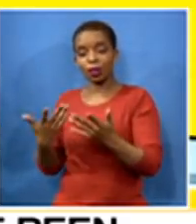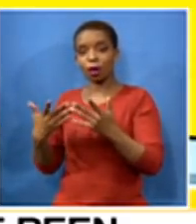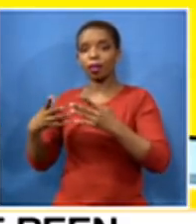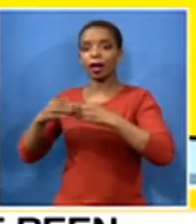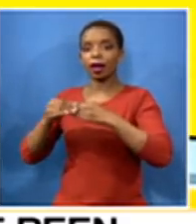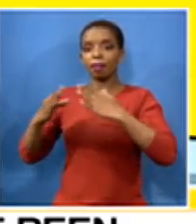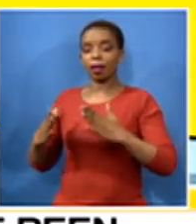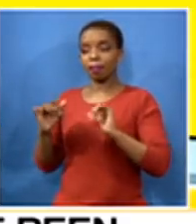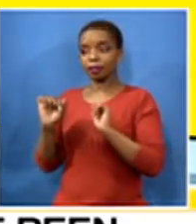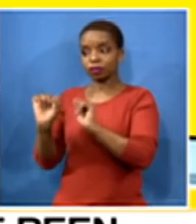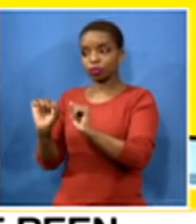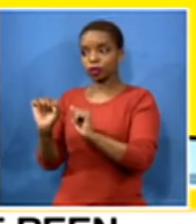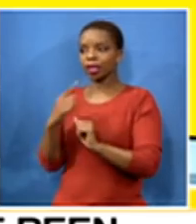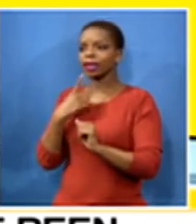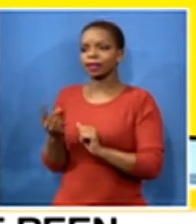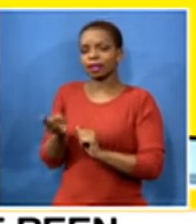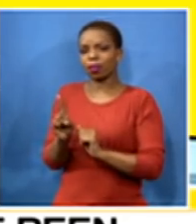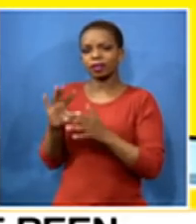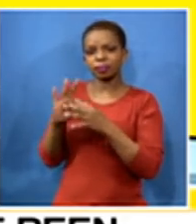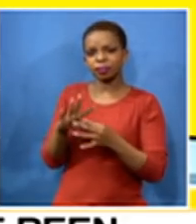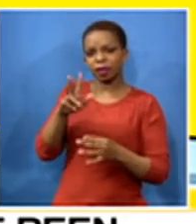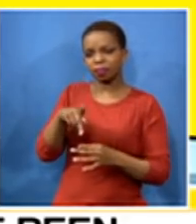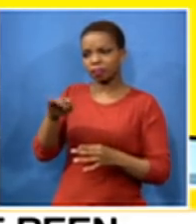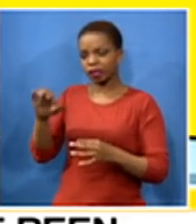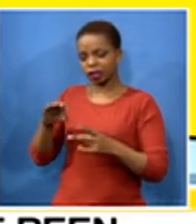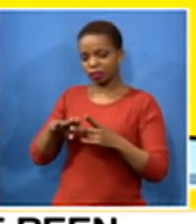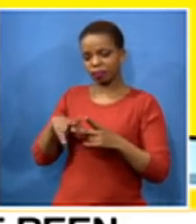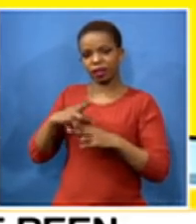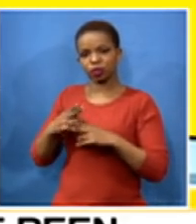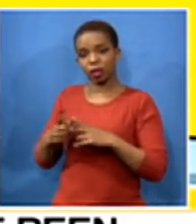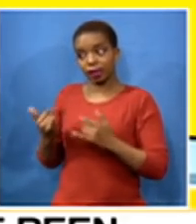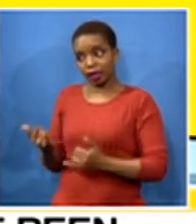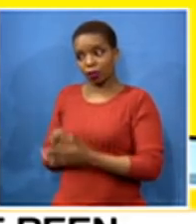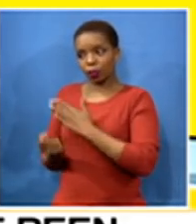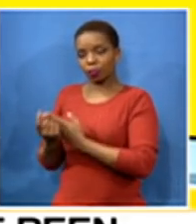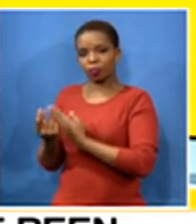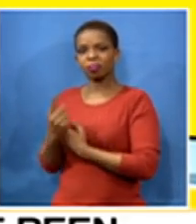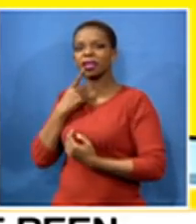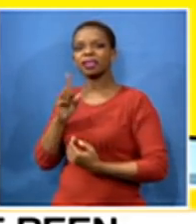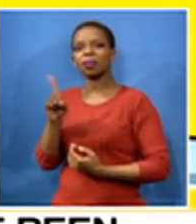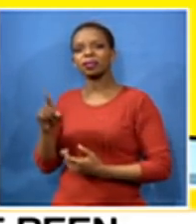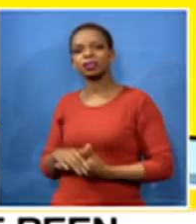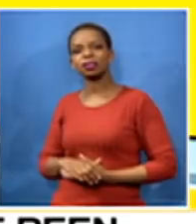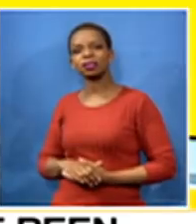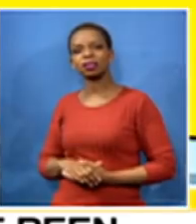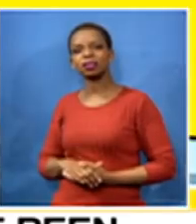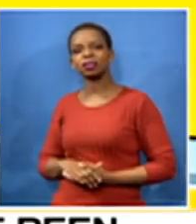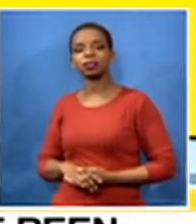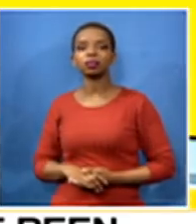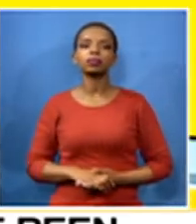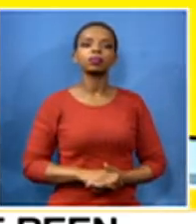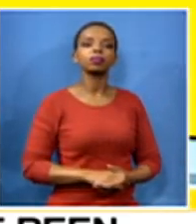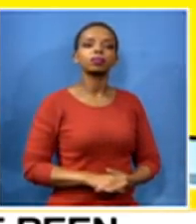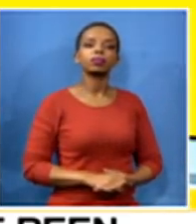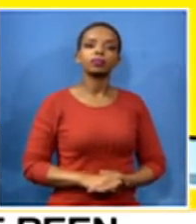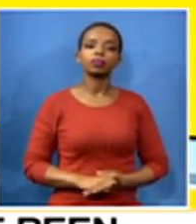with regard to especially ppes and those sanitation issues that you highlighted as well there have been a number